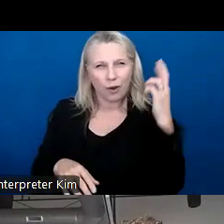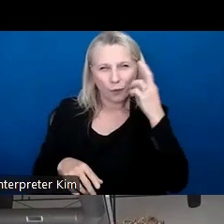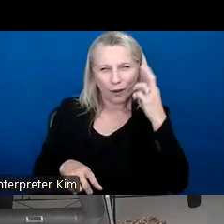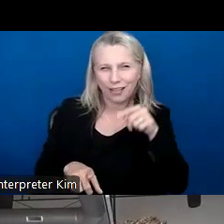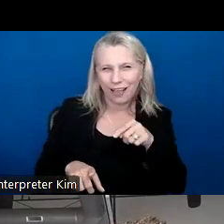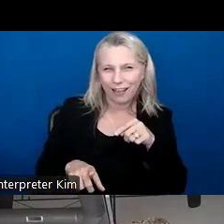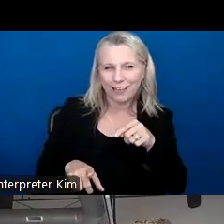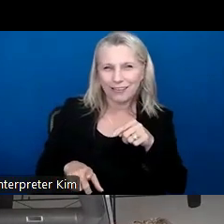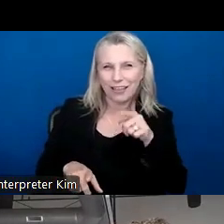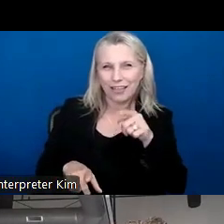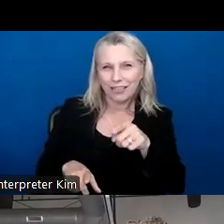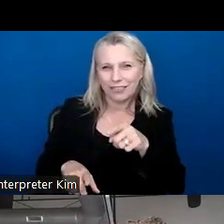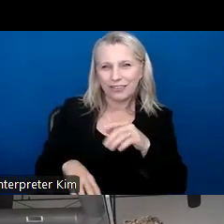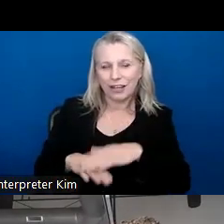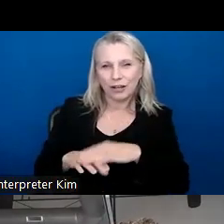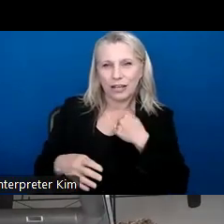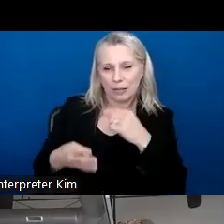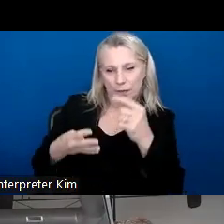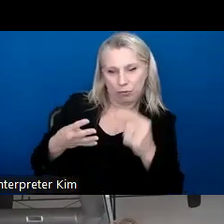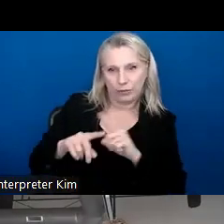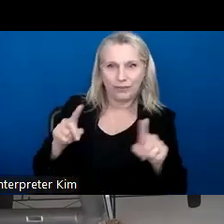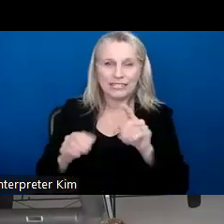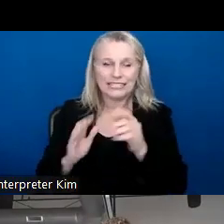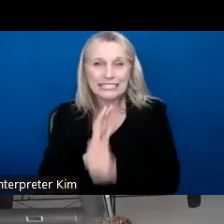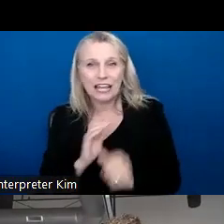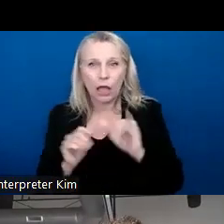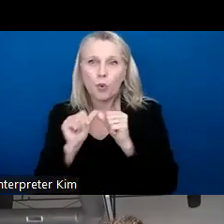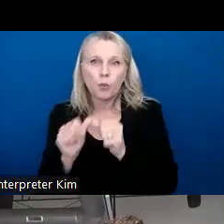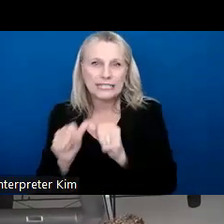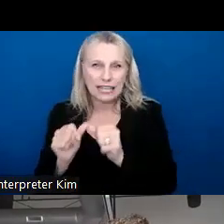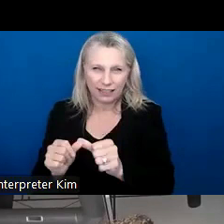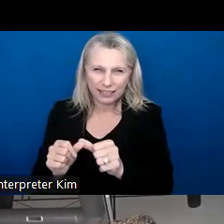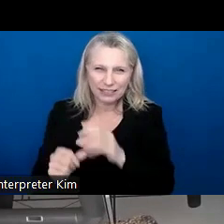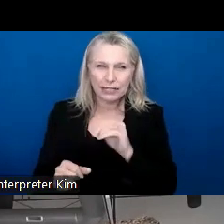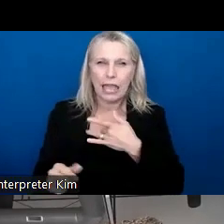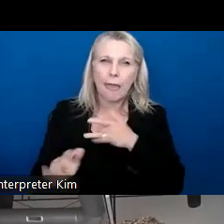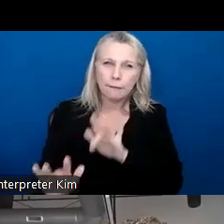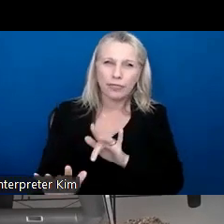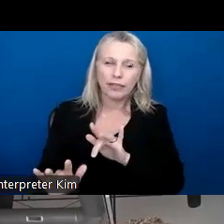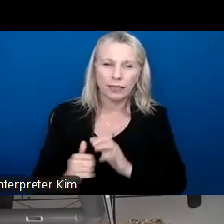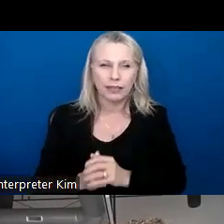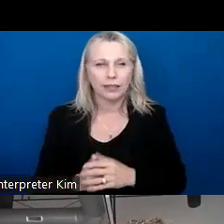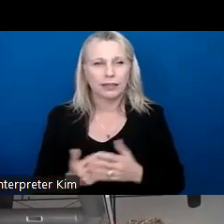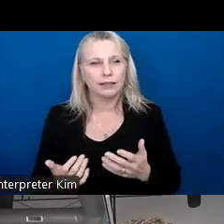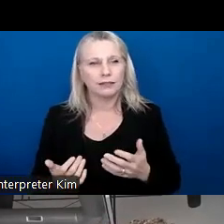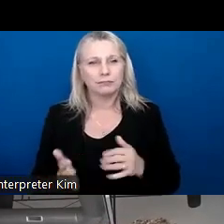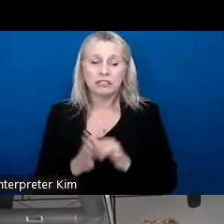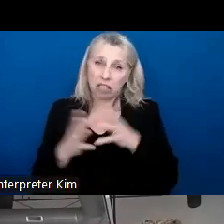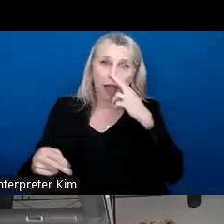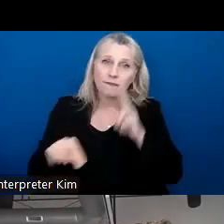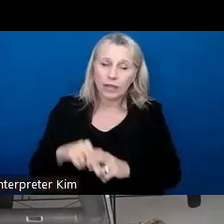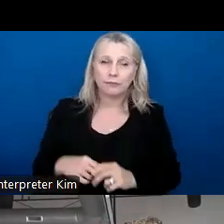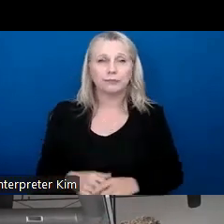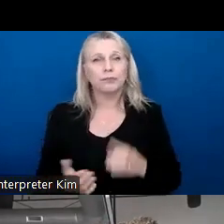um, touching on some awesome skills like resilience and empathy. So that was a lot of fun. Um, our curriculum,